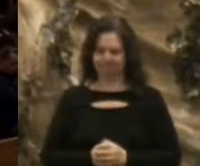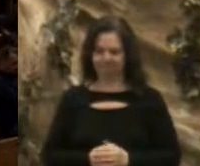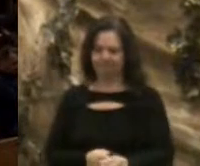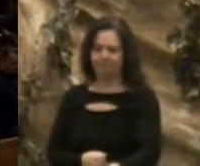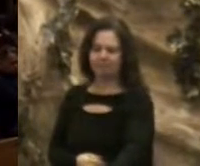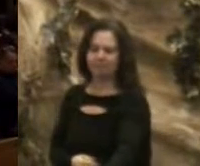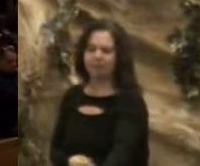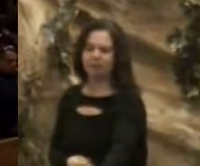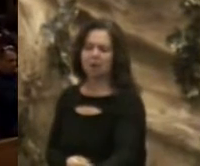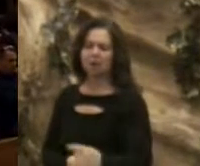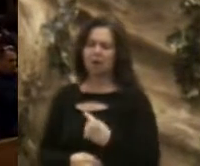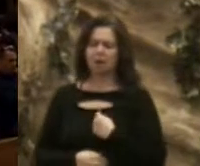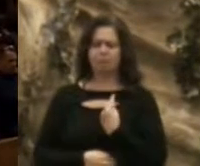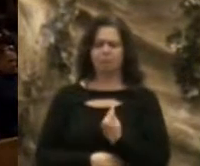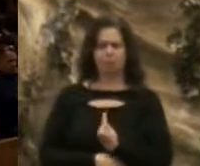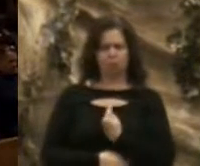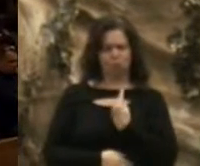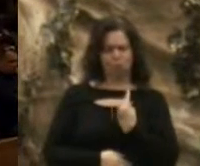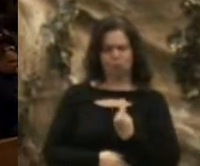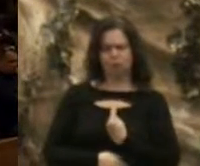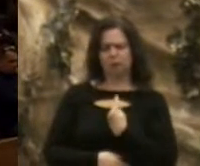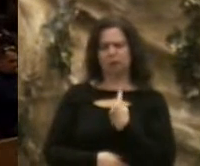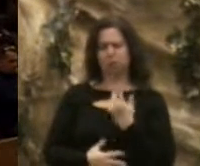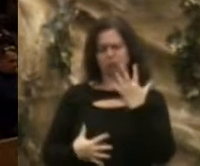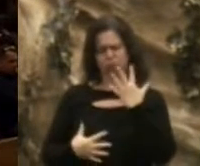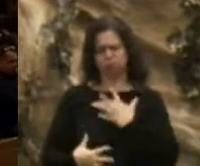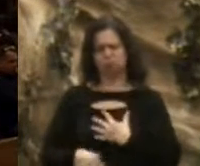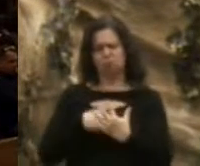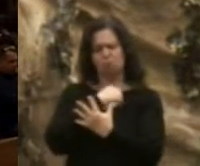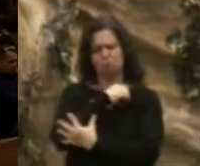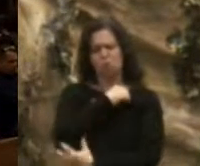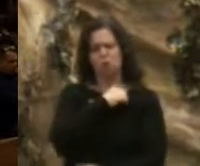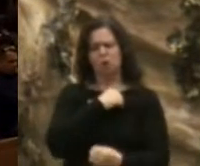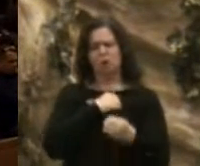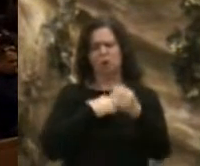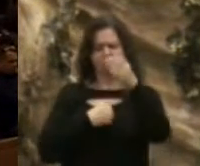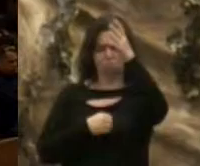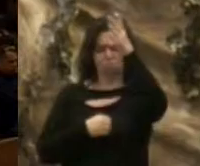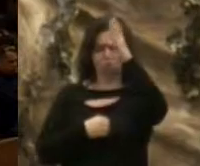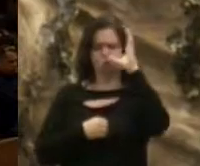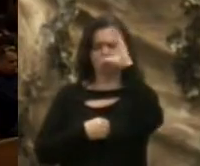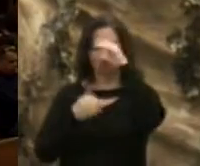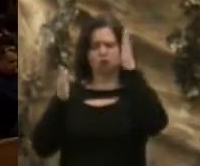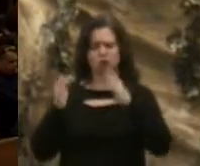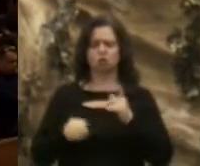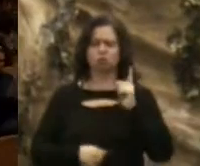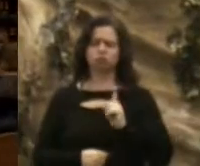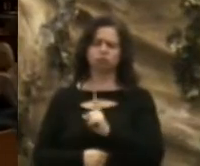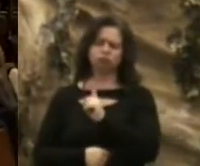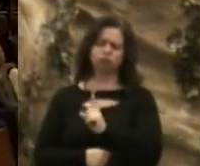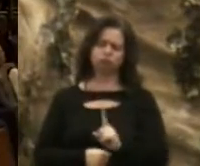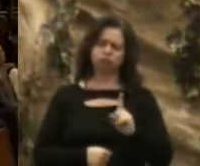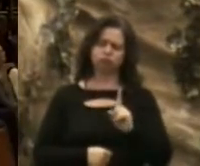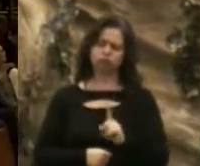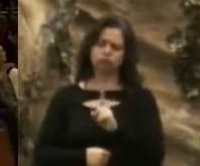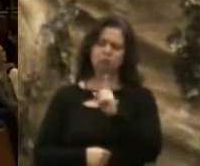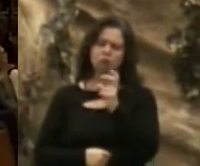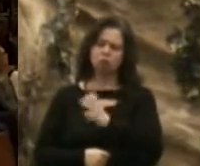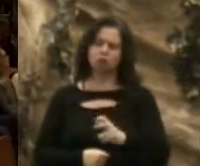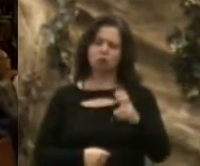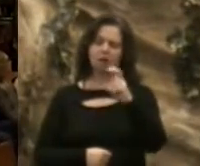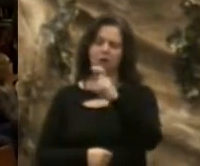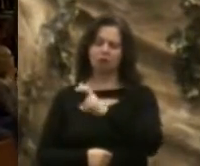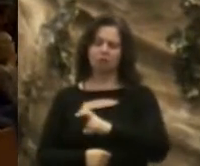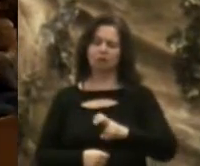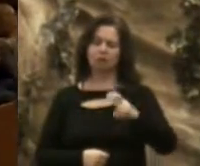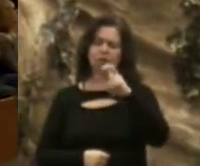I'm a four-way-faring stranger, traveling through this world of war. I'm just a four